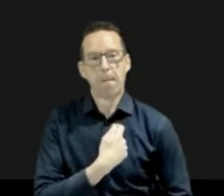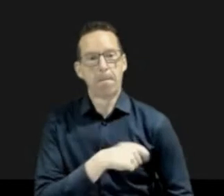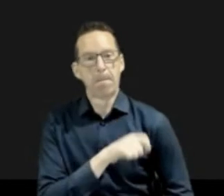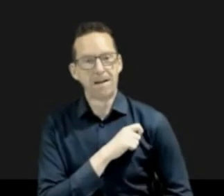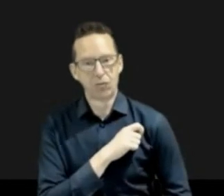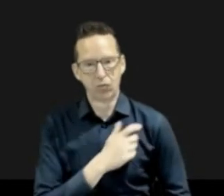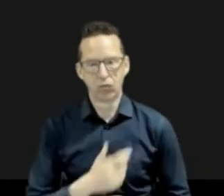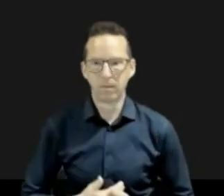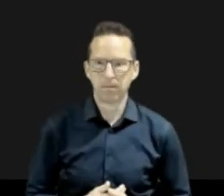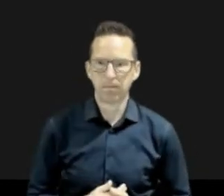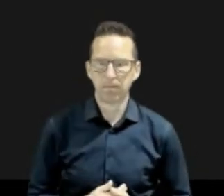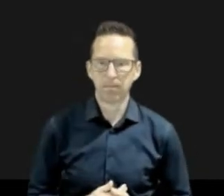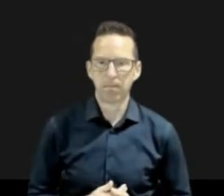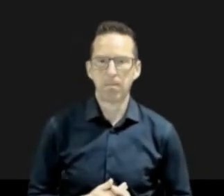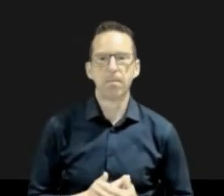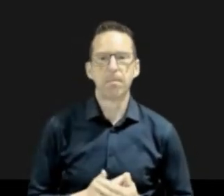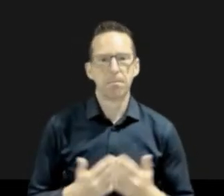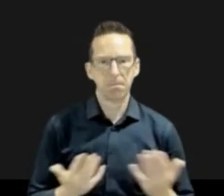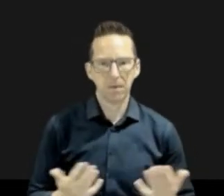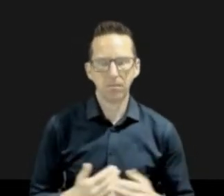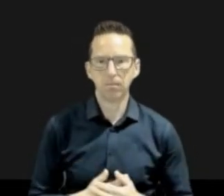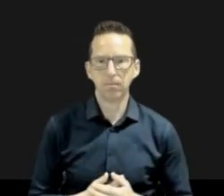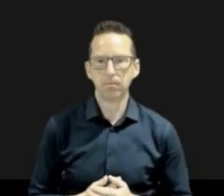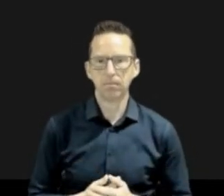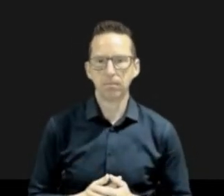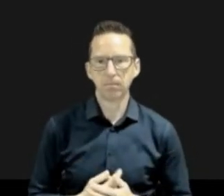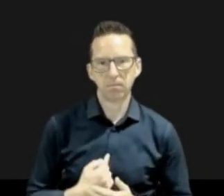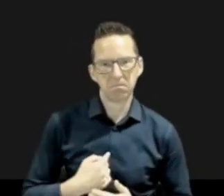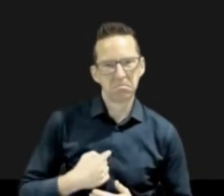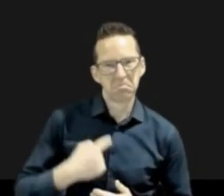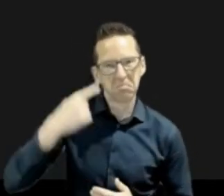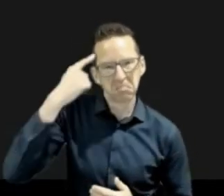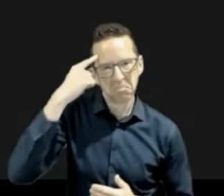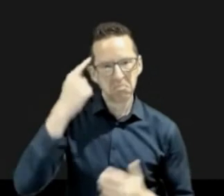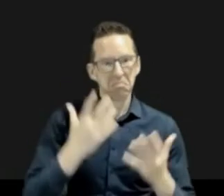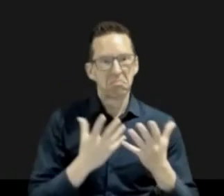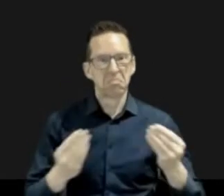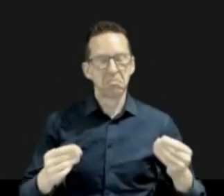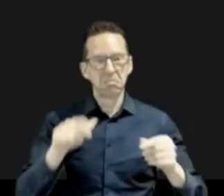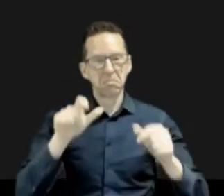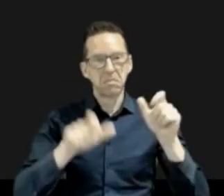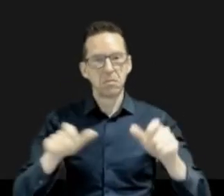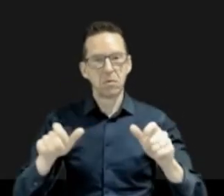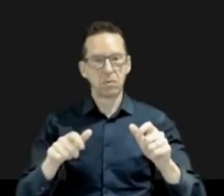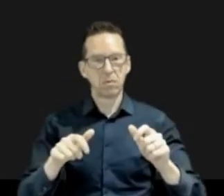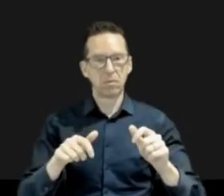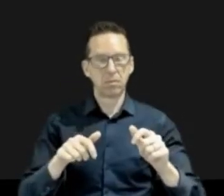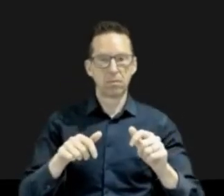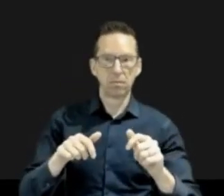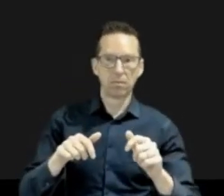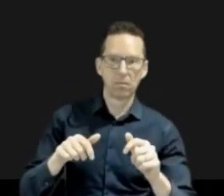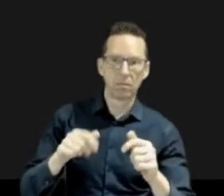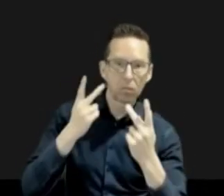I assume that the majority of the audience is speaking Spanish I will